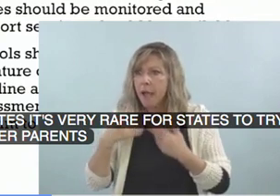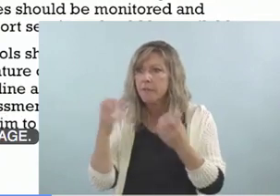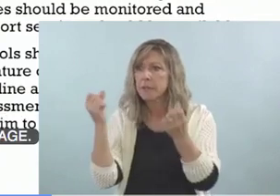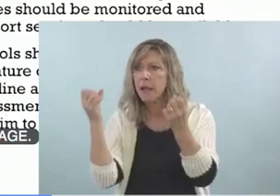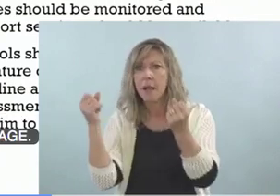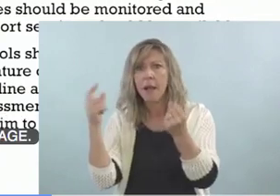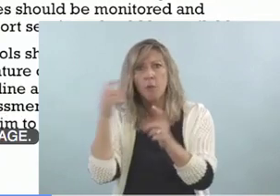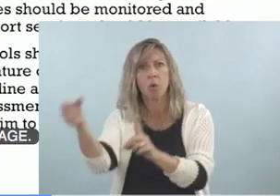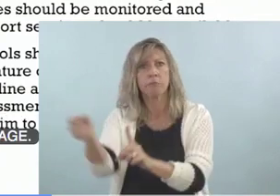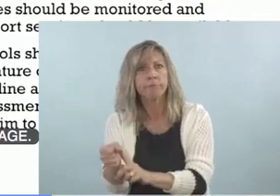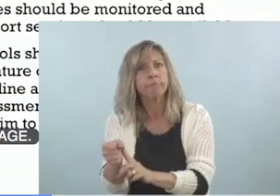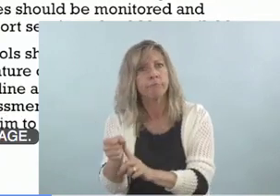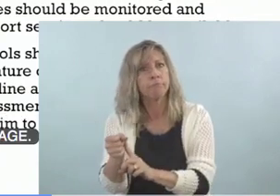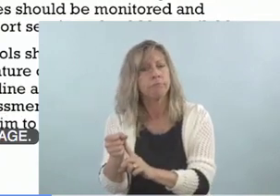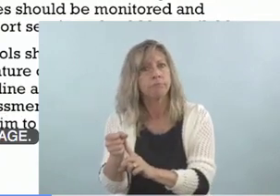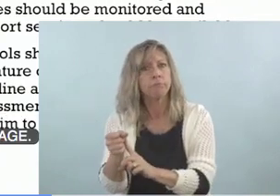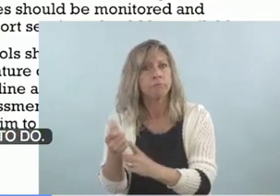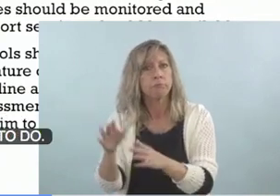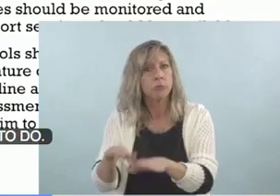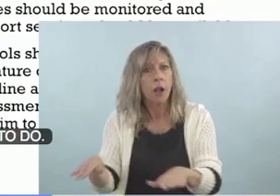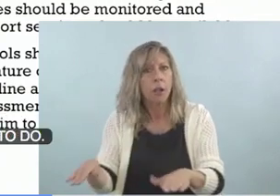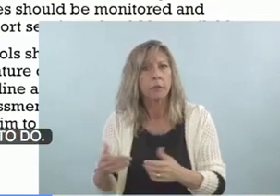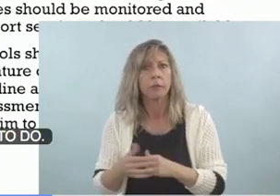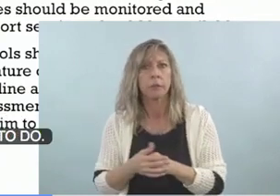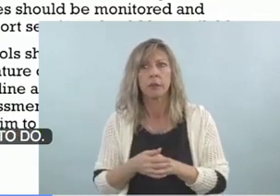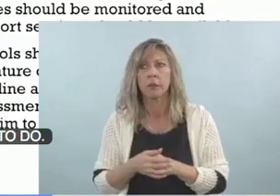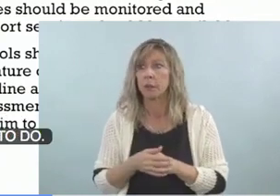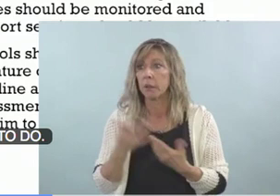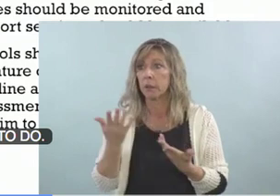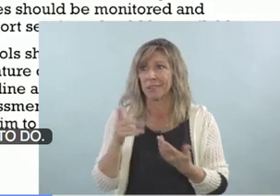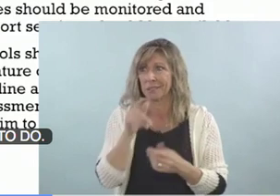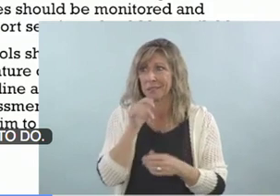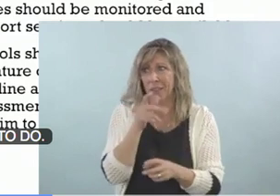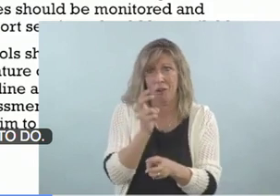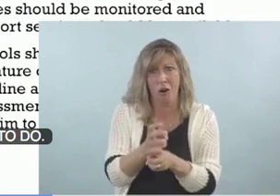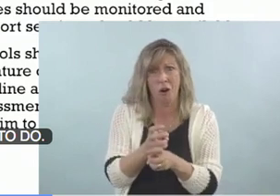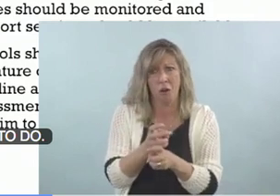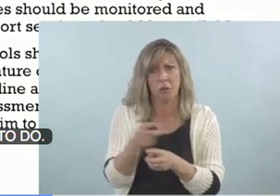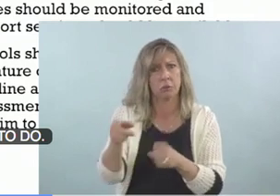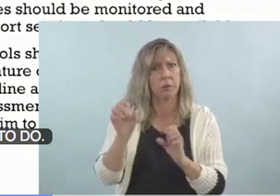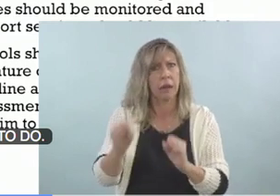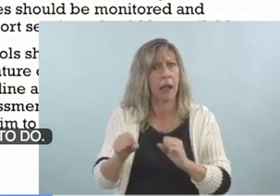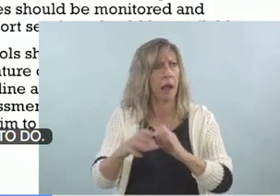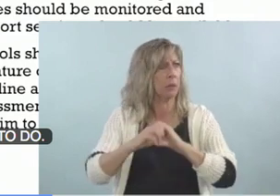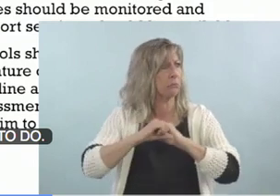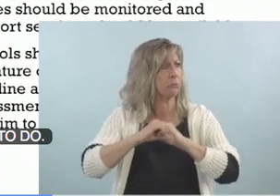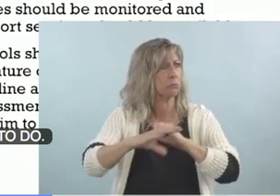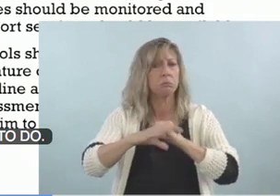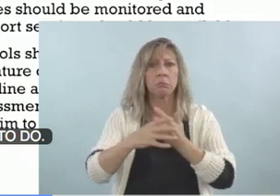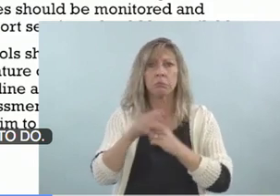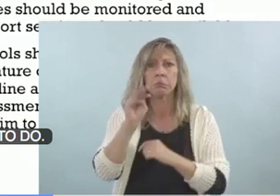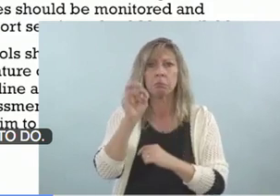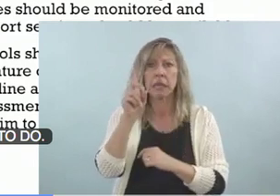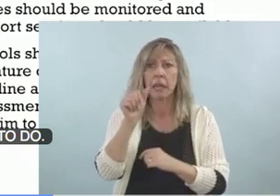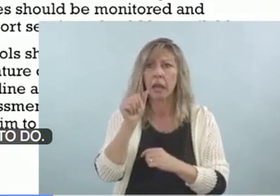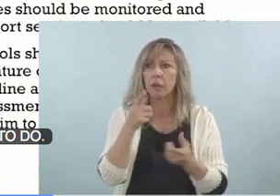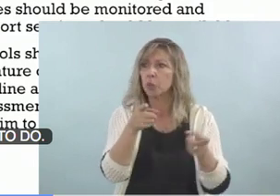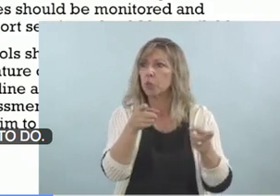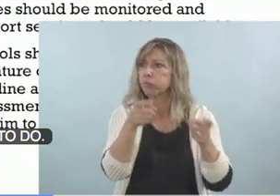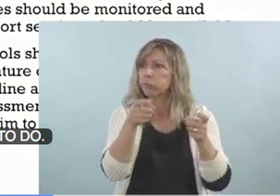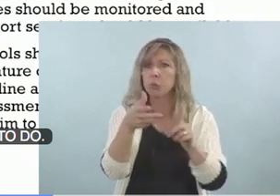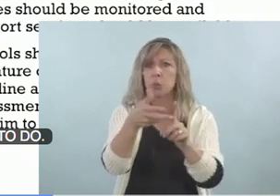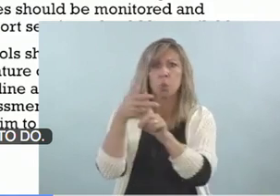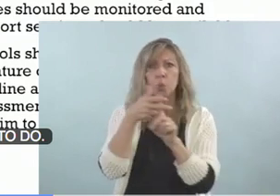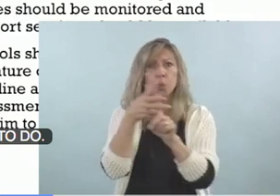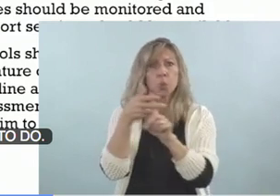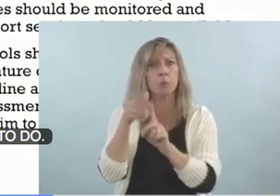do. You know, if they were, if they were to have, uh, a media campaign to try to recruit parents who know sign language, I would